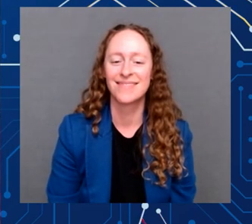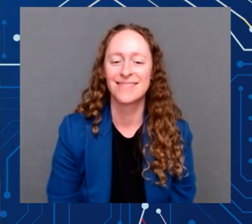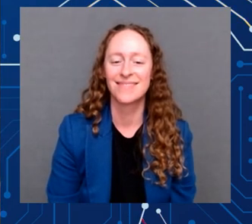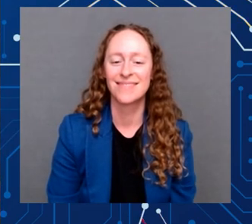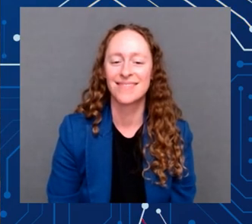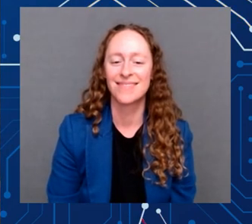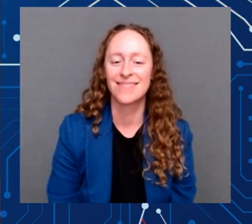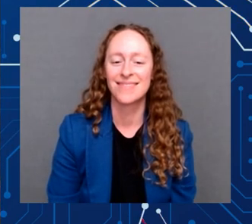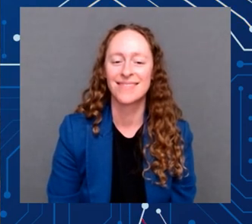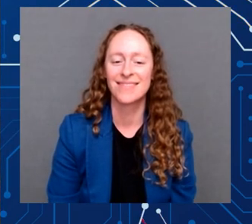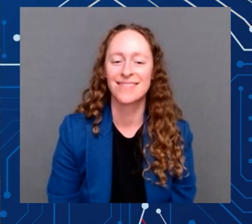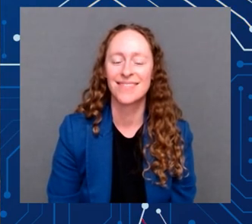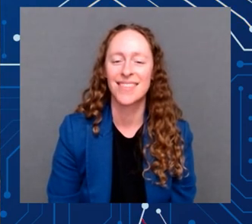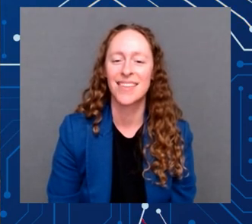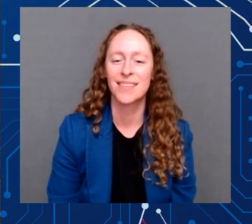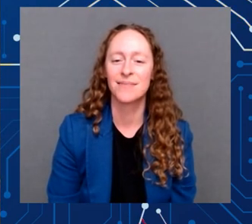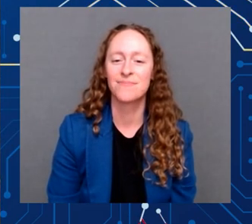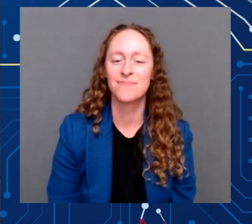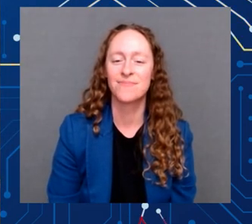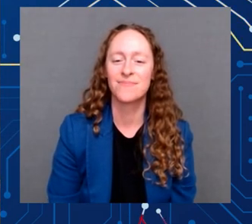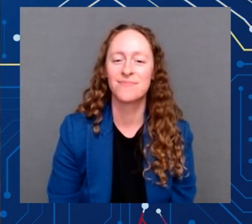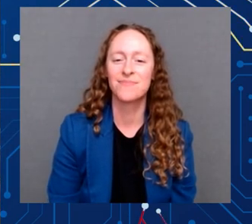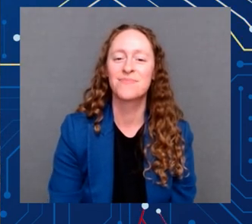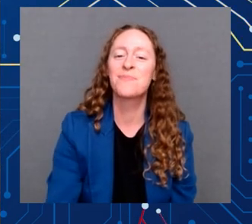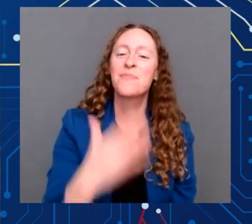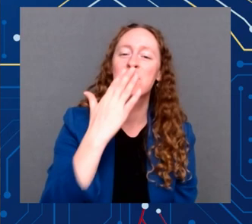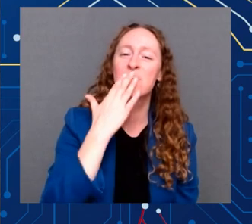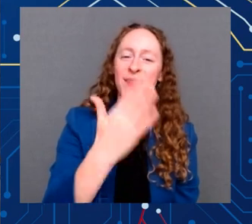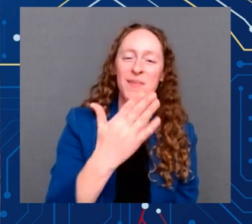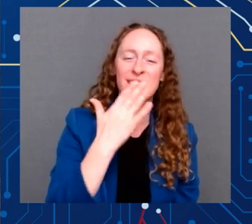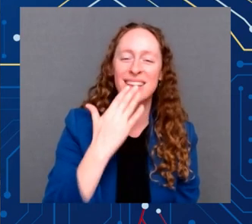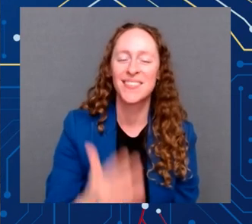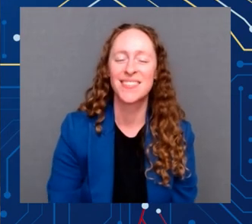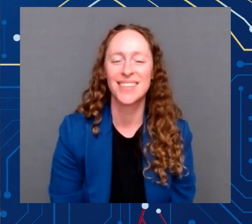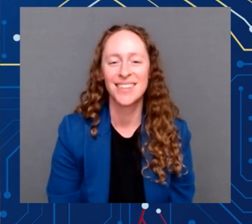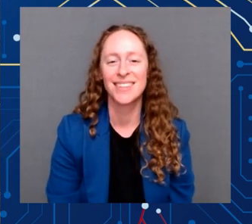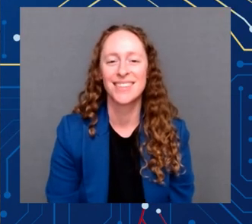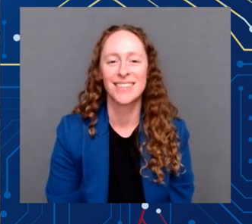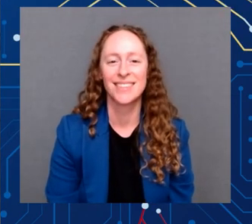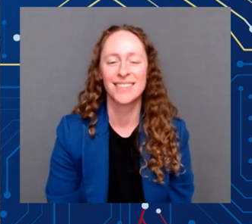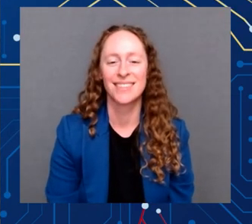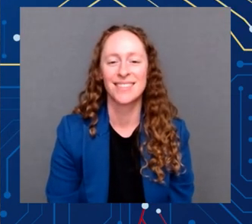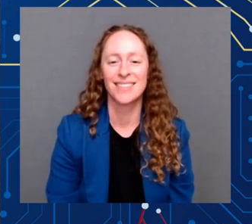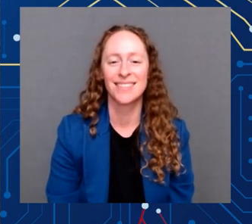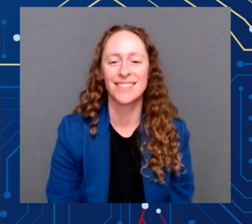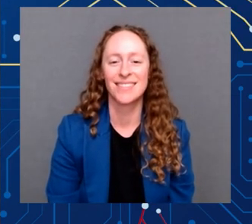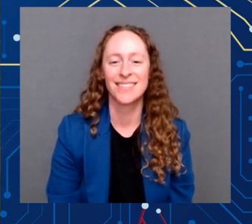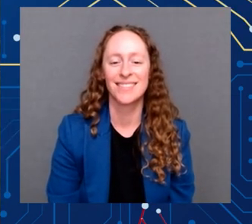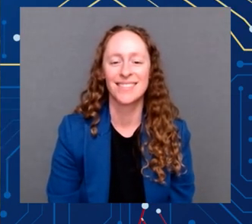Thank you, Madam Speaker. Thank you. Thank you. Please, another round of applause for our amazing speaker.